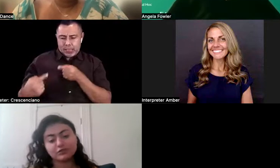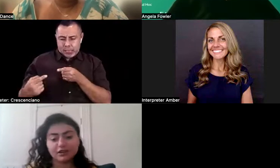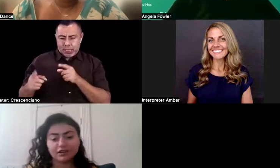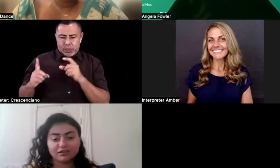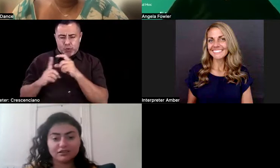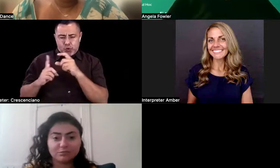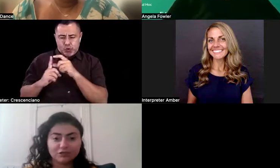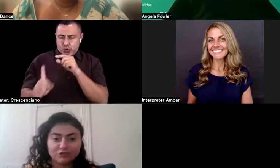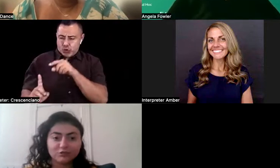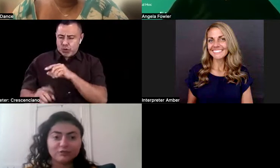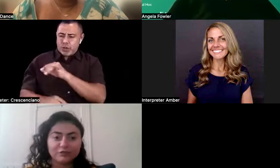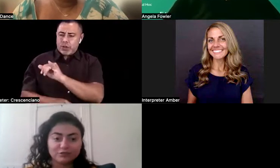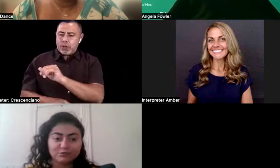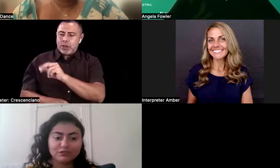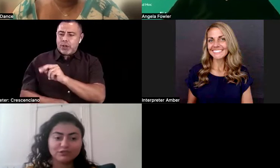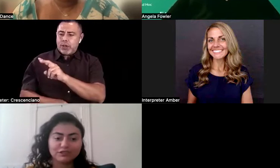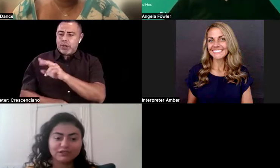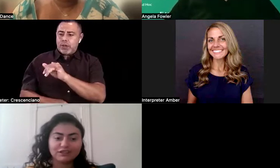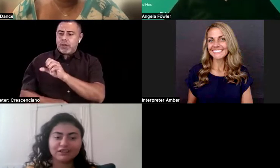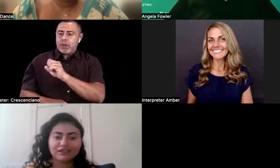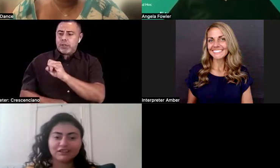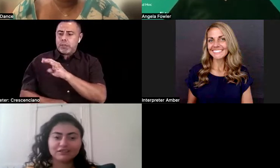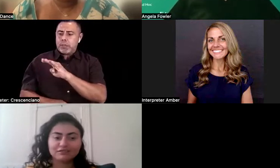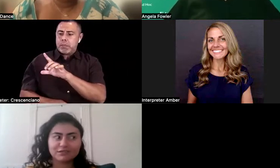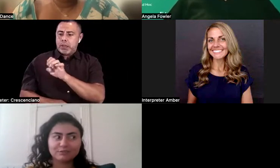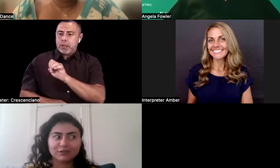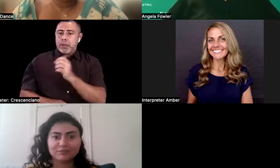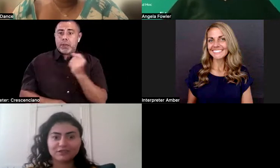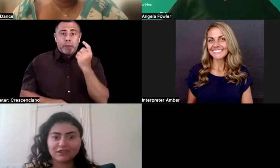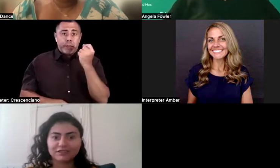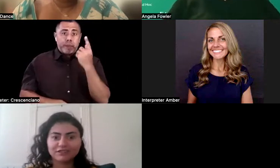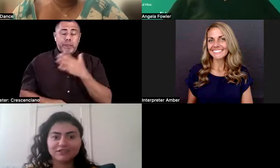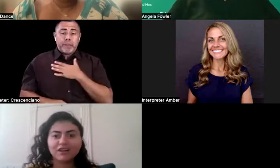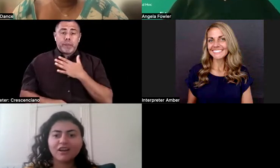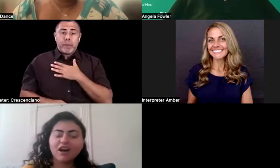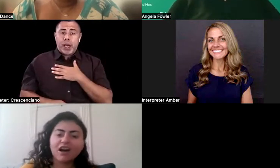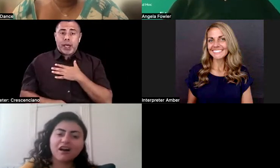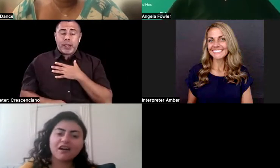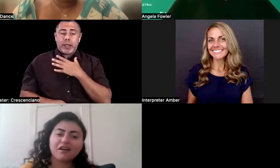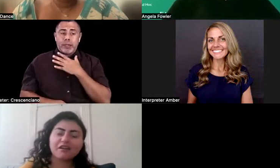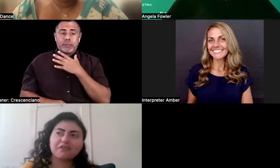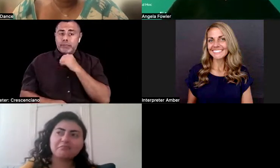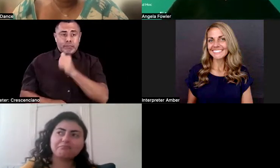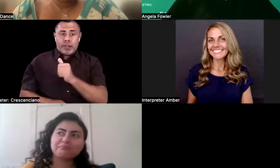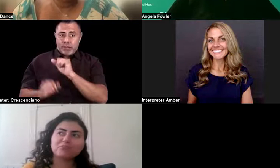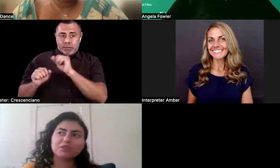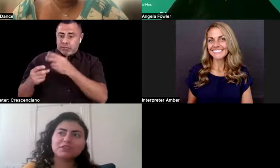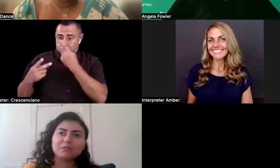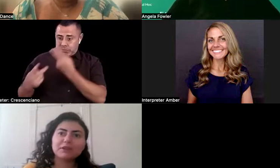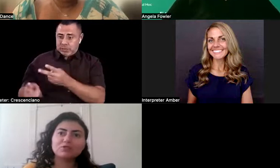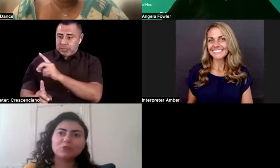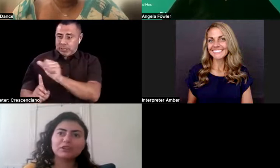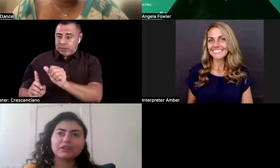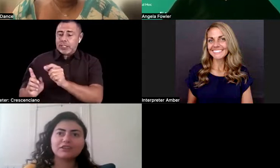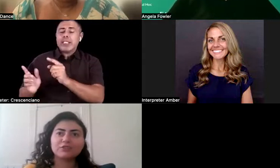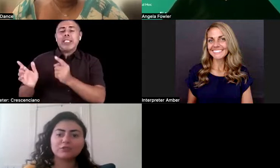disabilities go visible. Sometimes a lot. Um, and